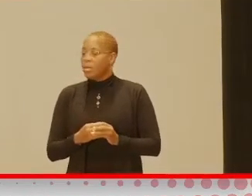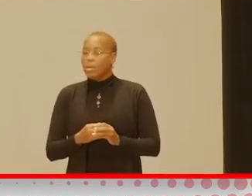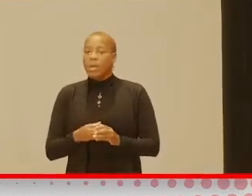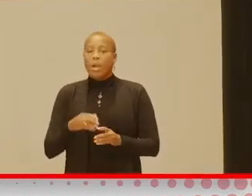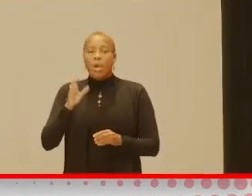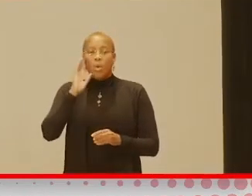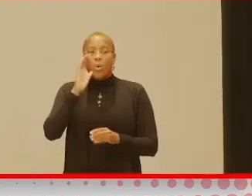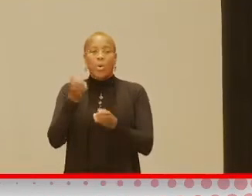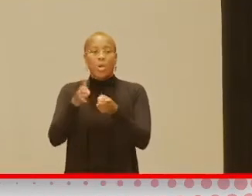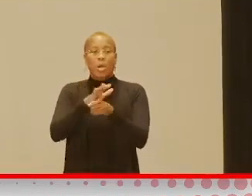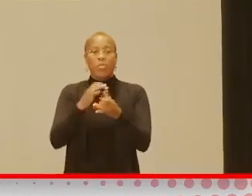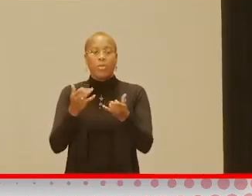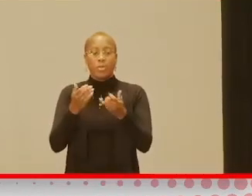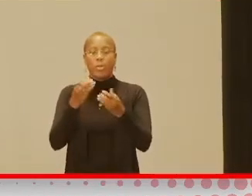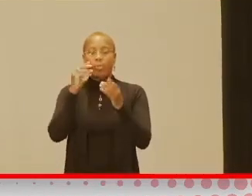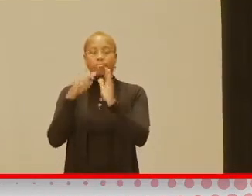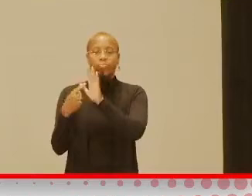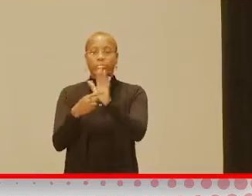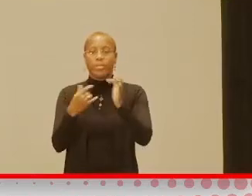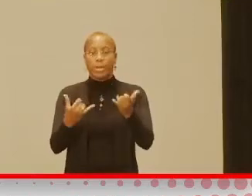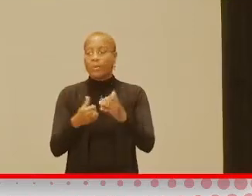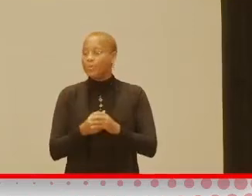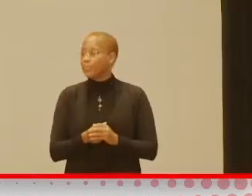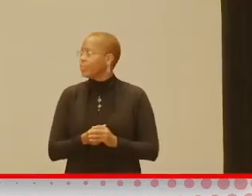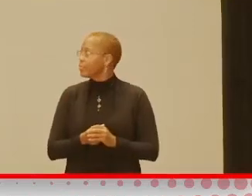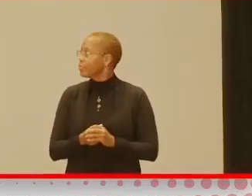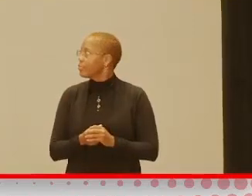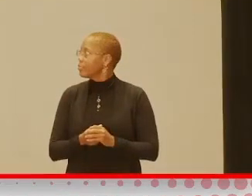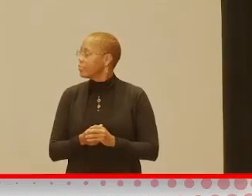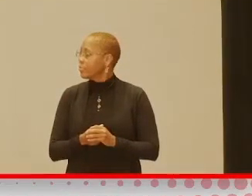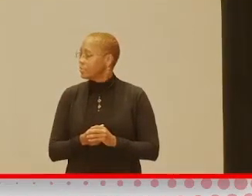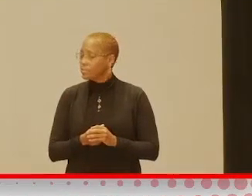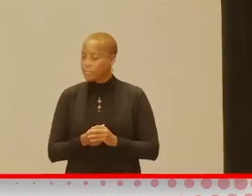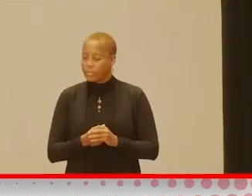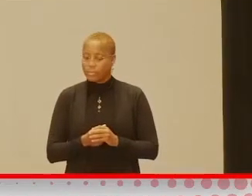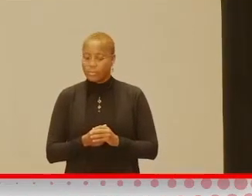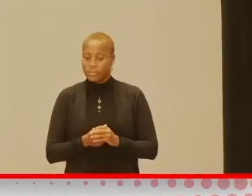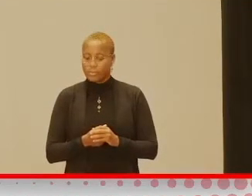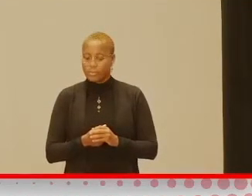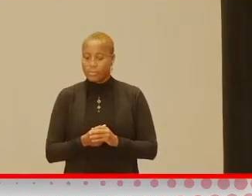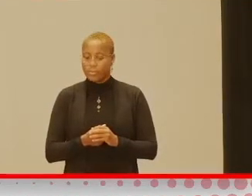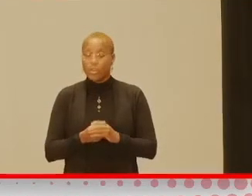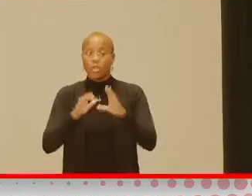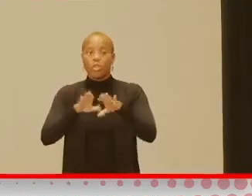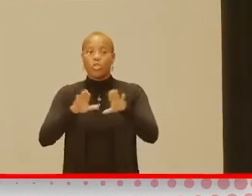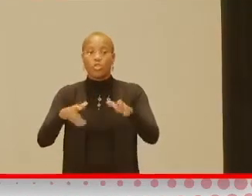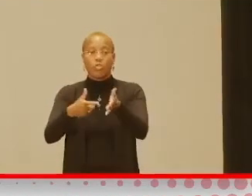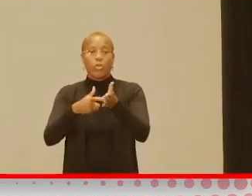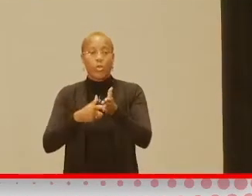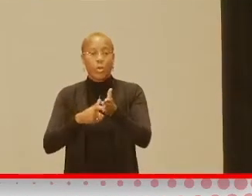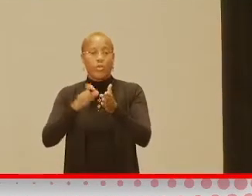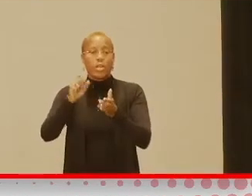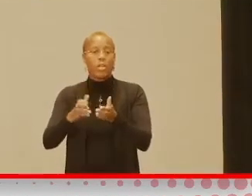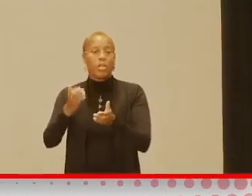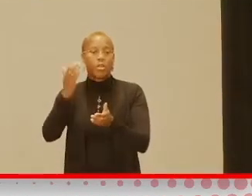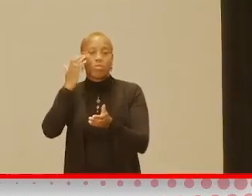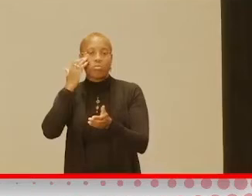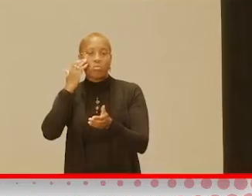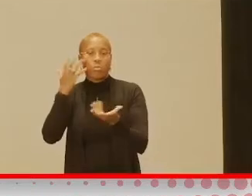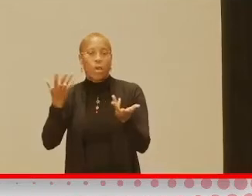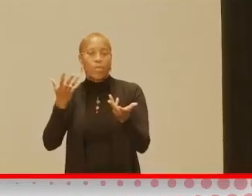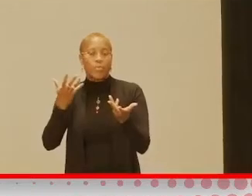to cover now. So one of the things that children need to learn is the socialization with people play. And